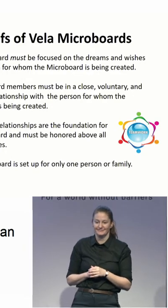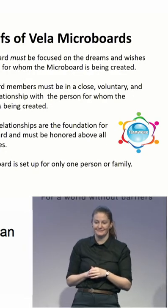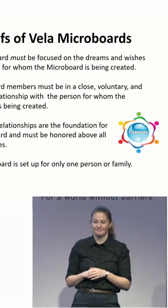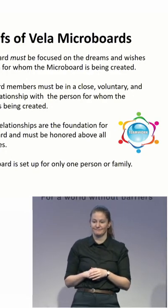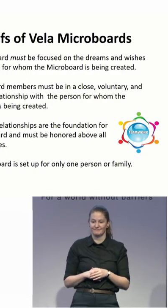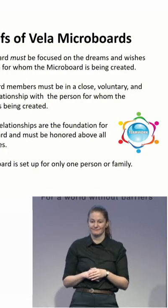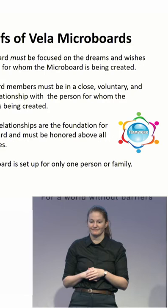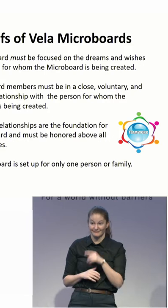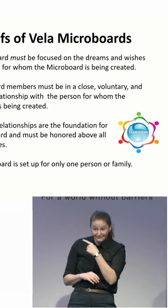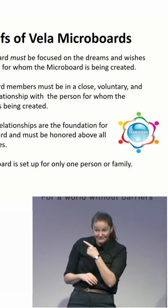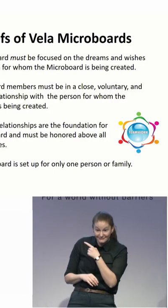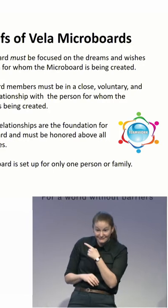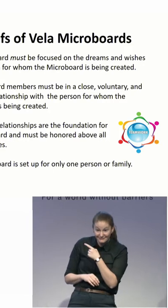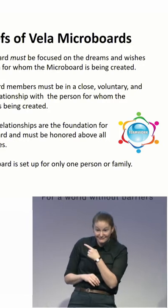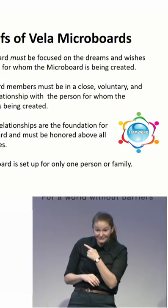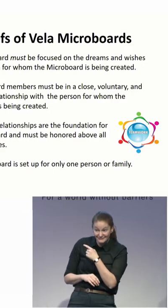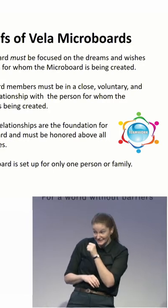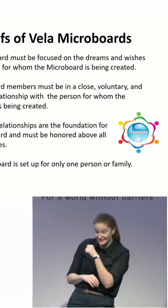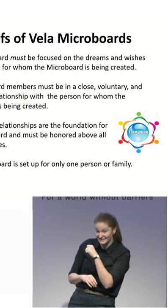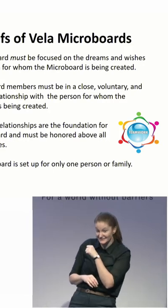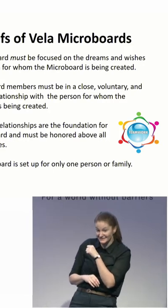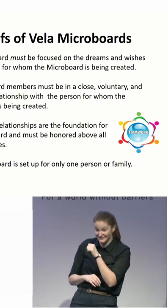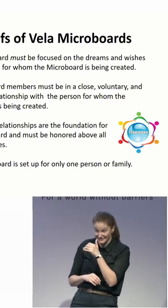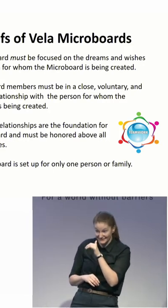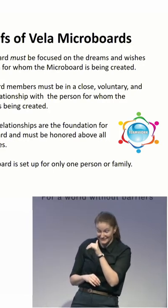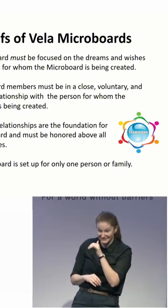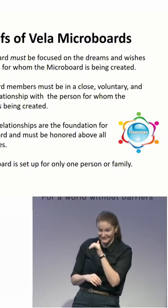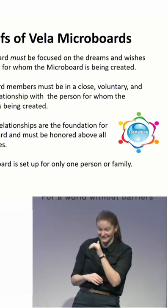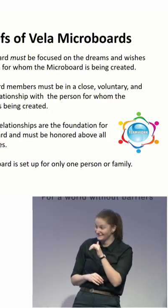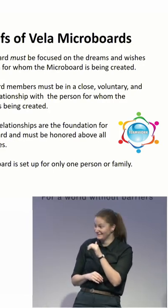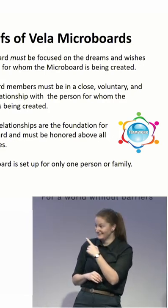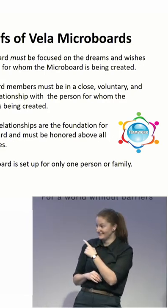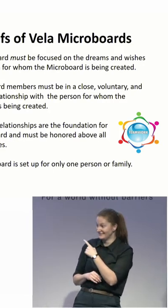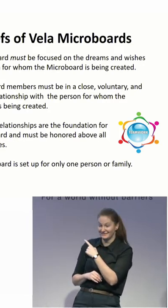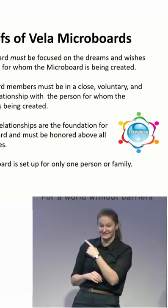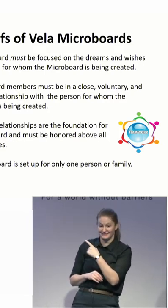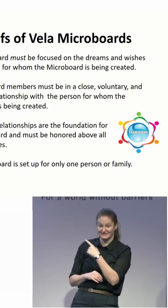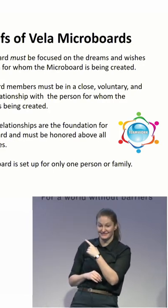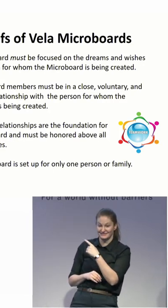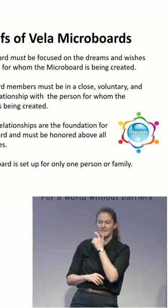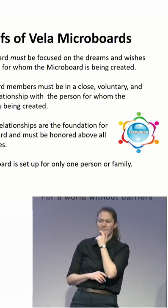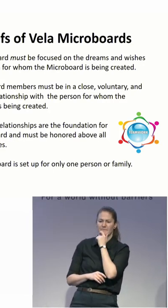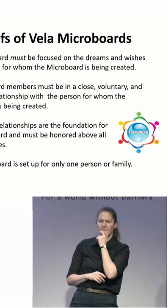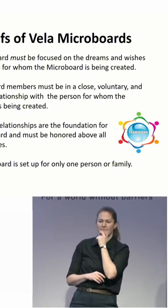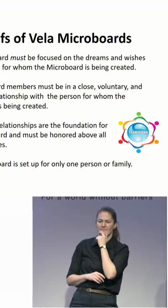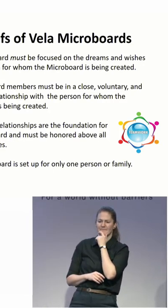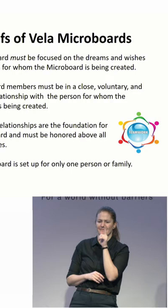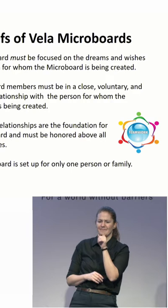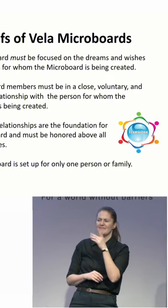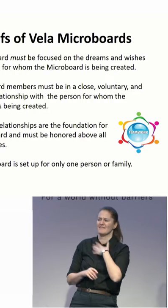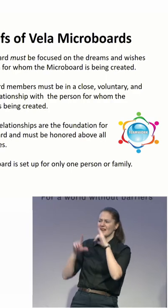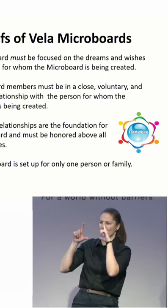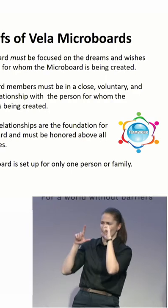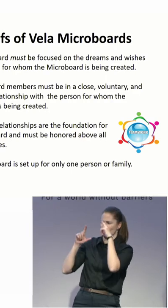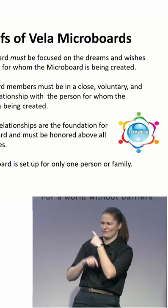Is that the one? Yeah, this one. Just a minute. We are just taking a picture. Okay. You want to